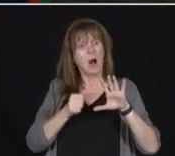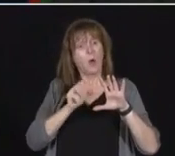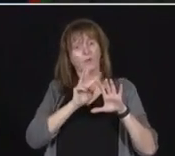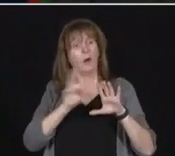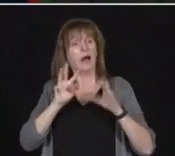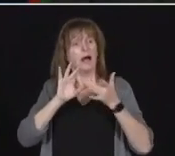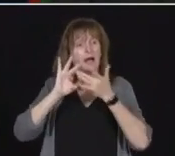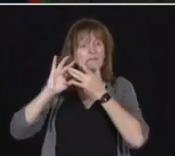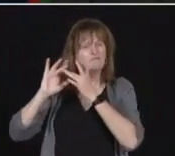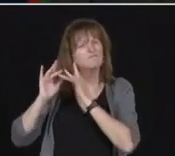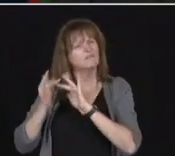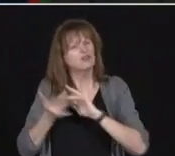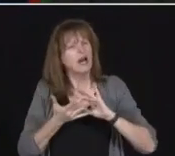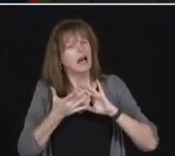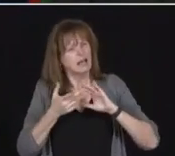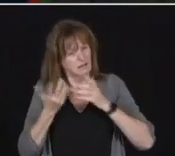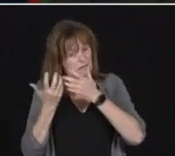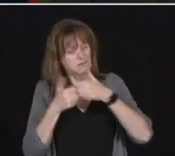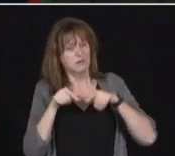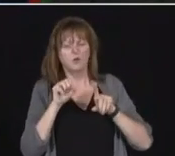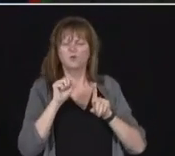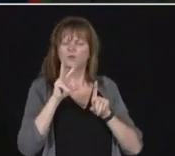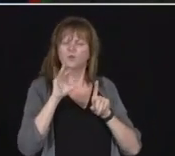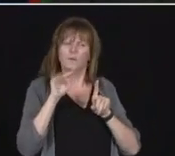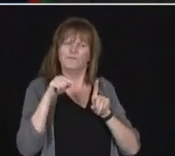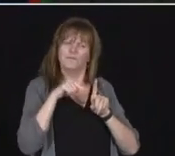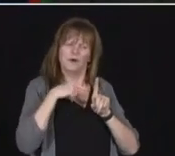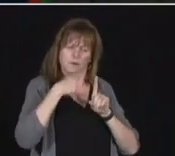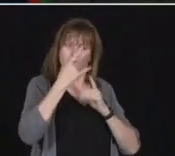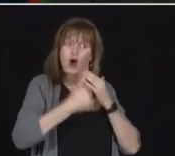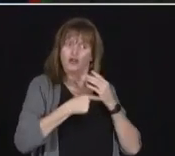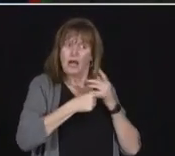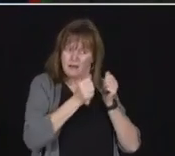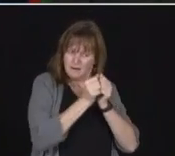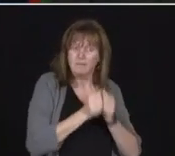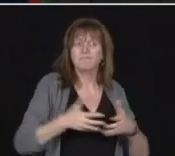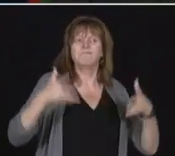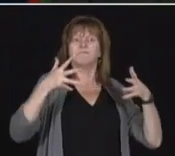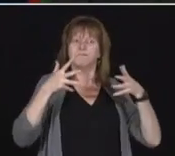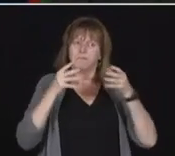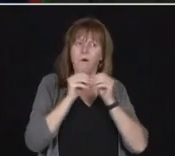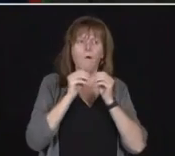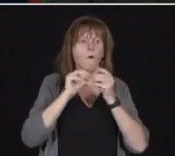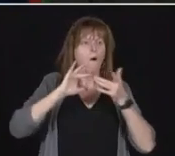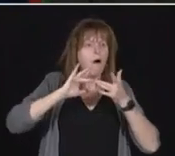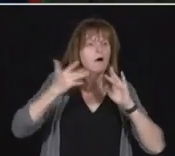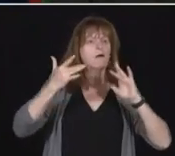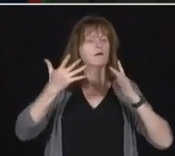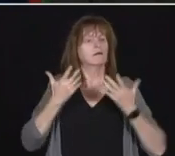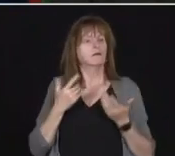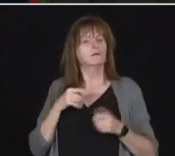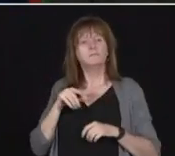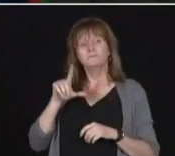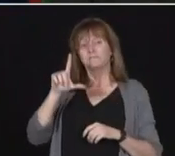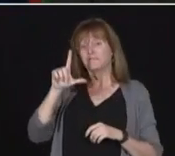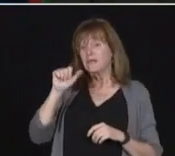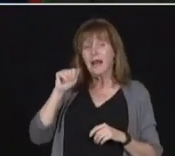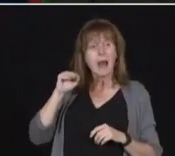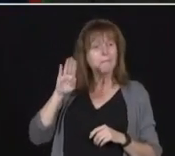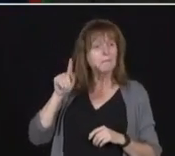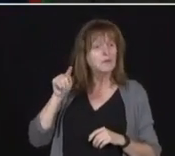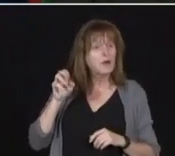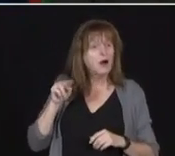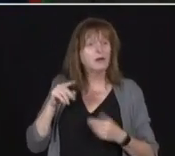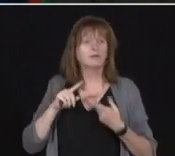SWIFT is well underway to expanding broadband connectivity in communities like Lambton, Wellington and Norfolk counties.